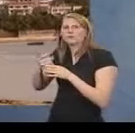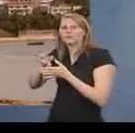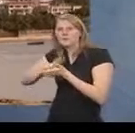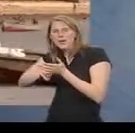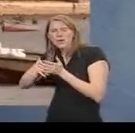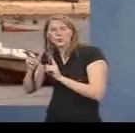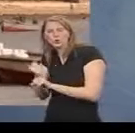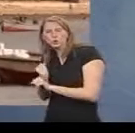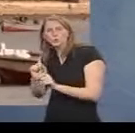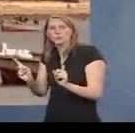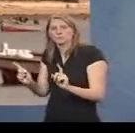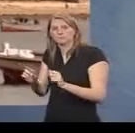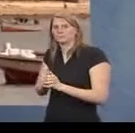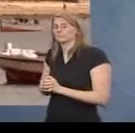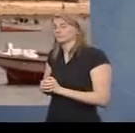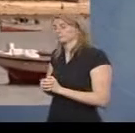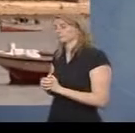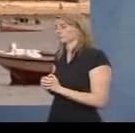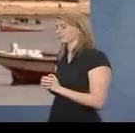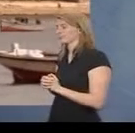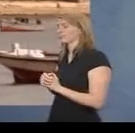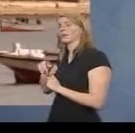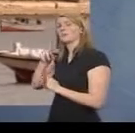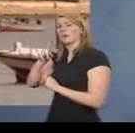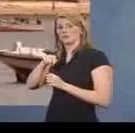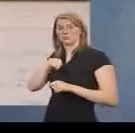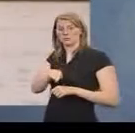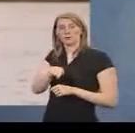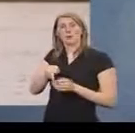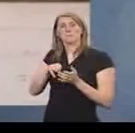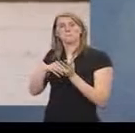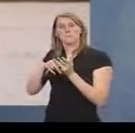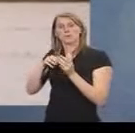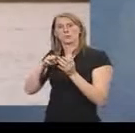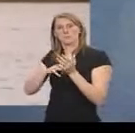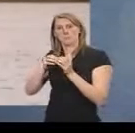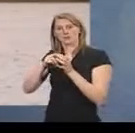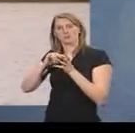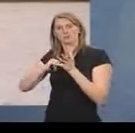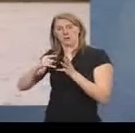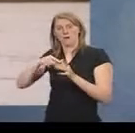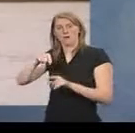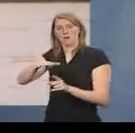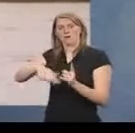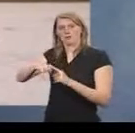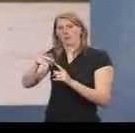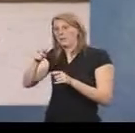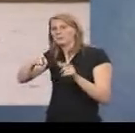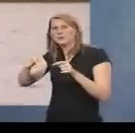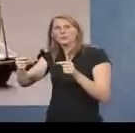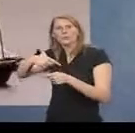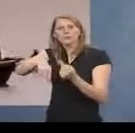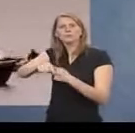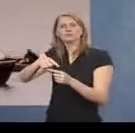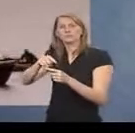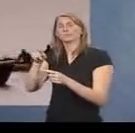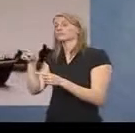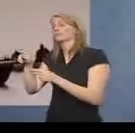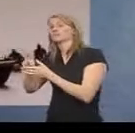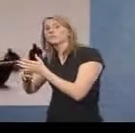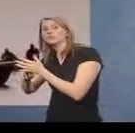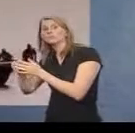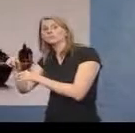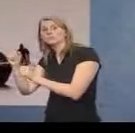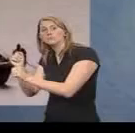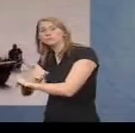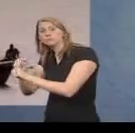Meanwhile, the cell in Mombasa, which had smuggled in the explosives, was ordered to disperse. Leaving wives and